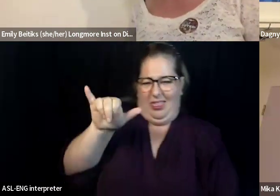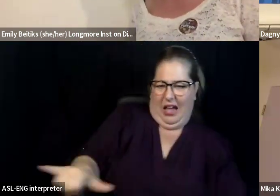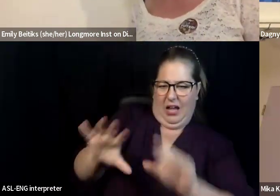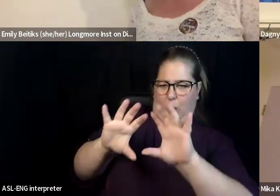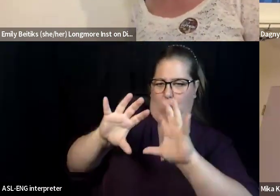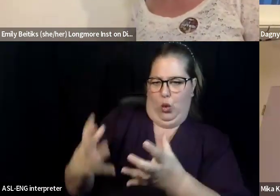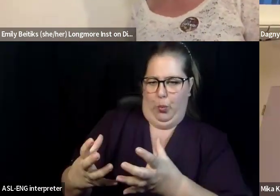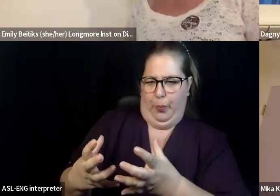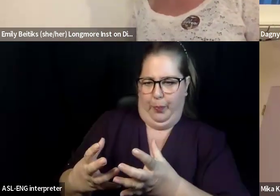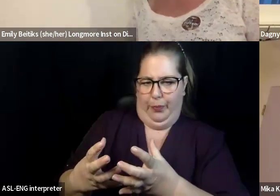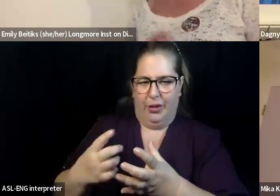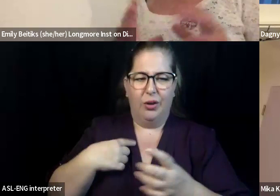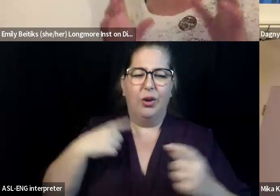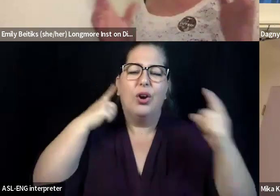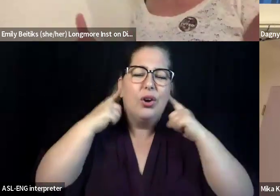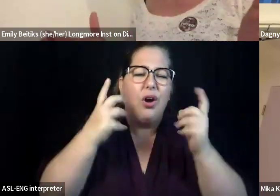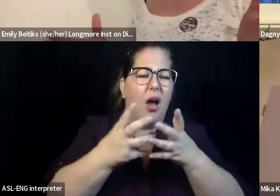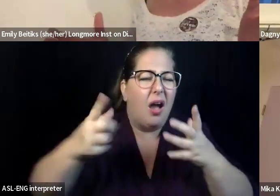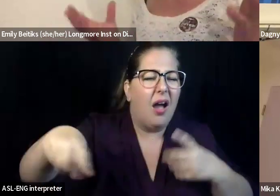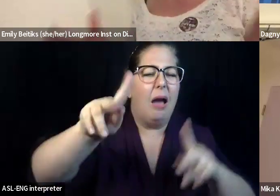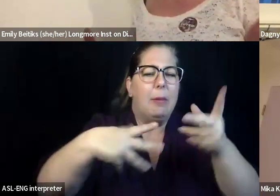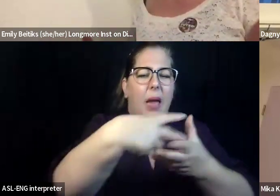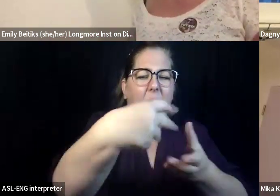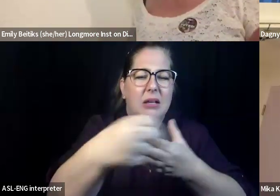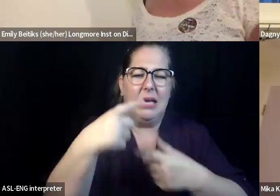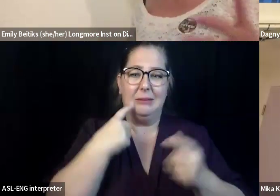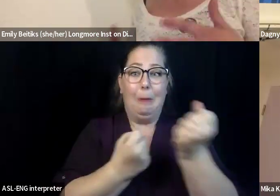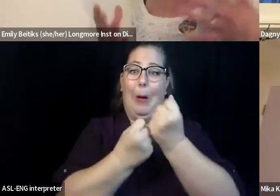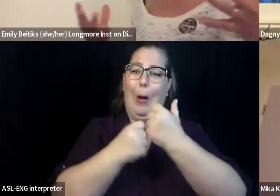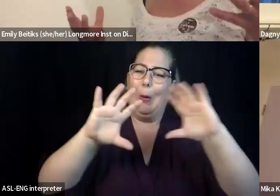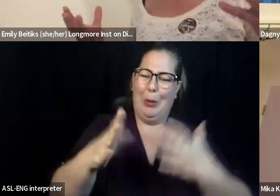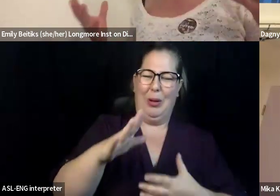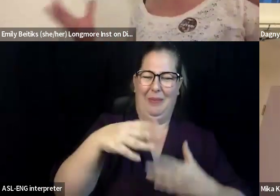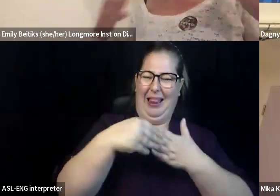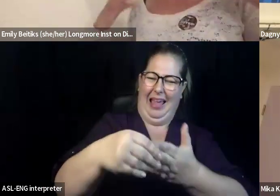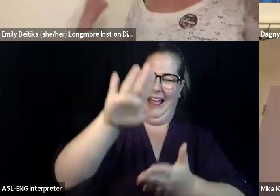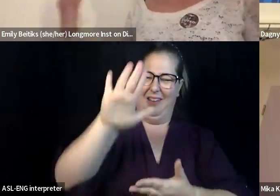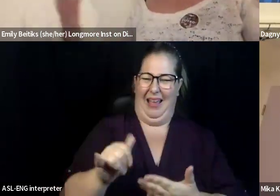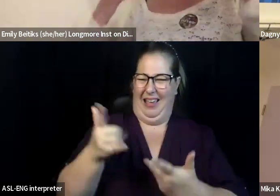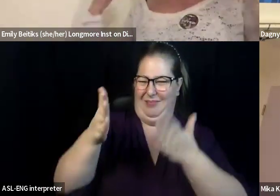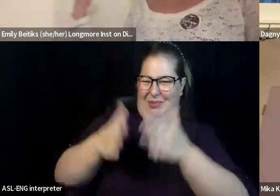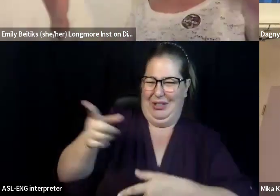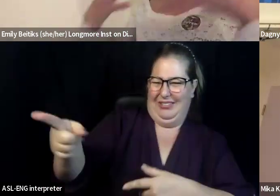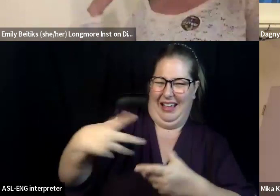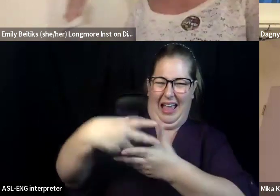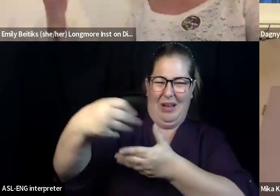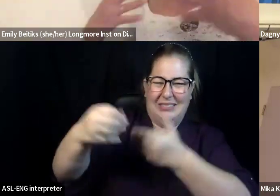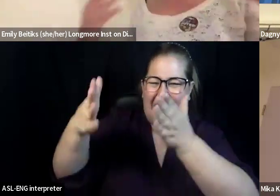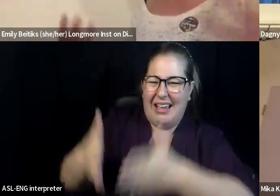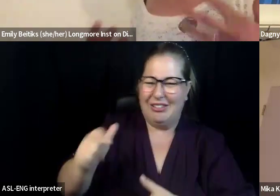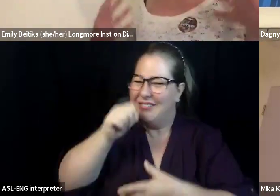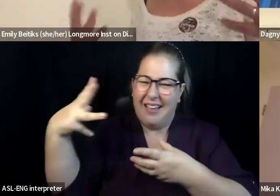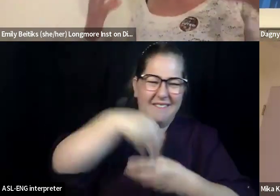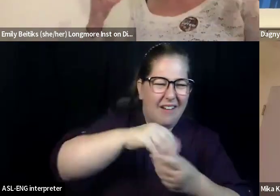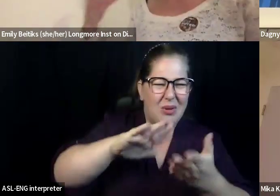how we would do things. We, we get the importance of like being in a space where you just get to like have that